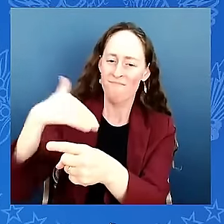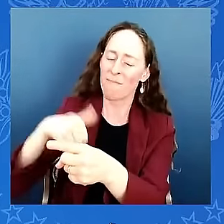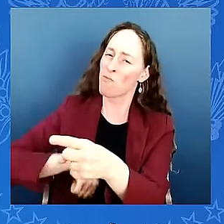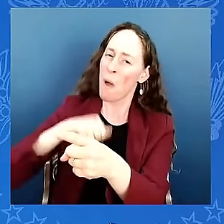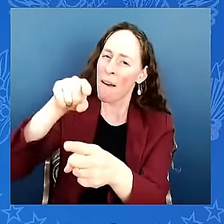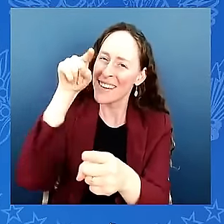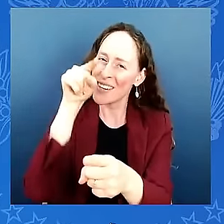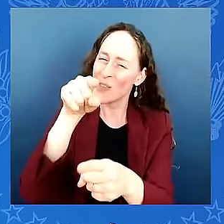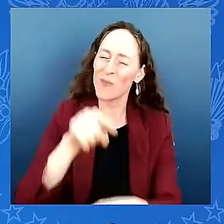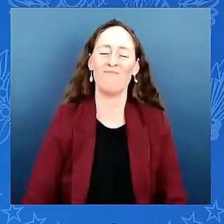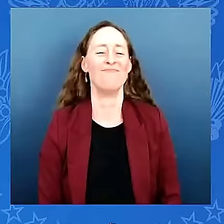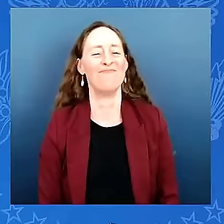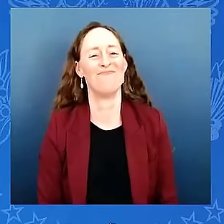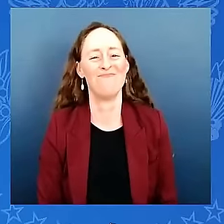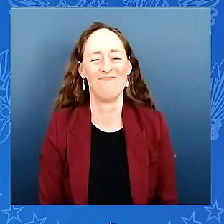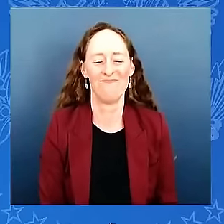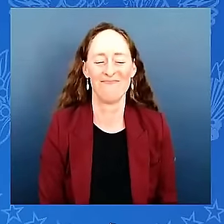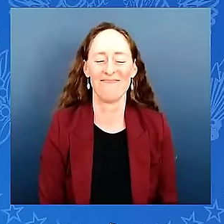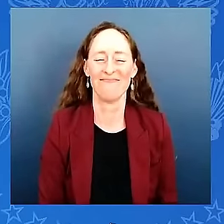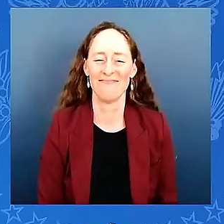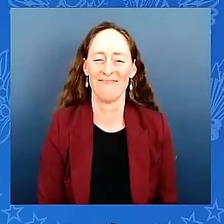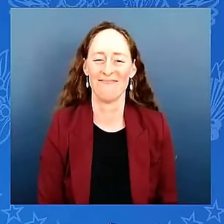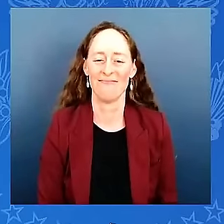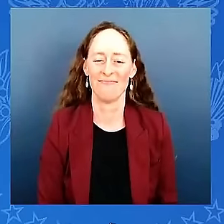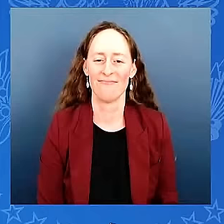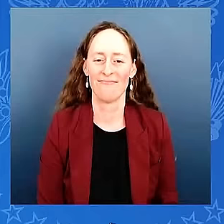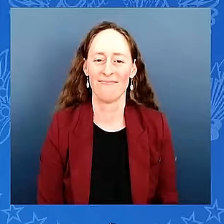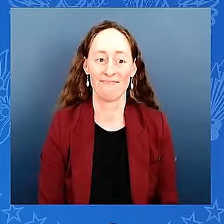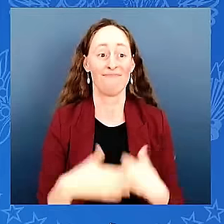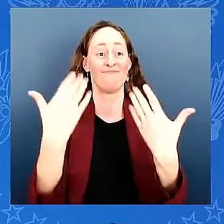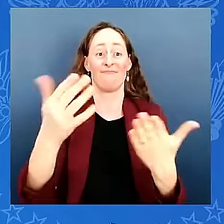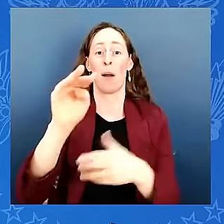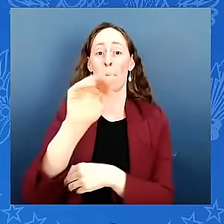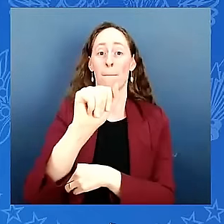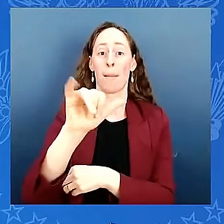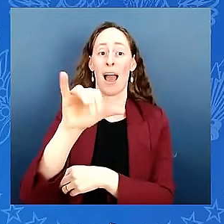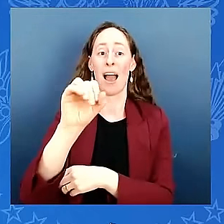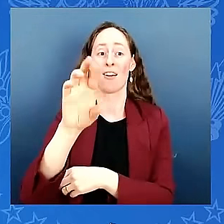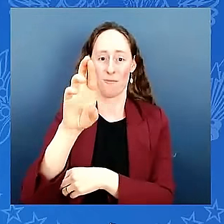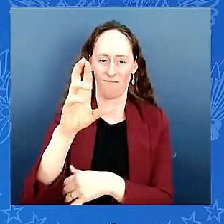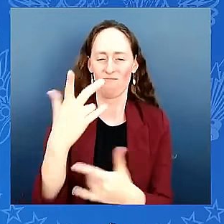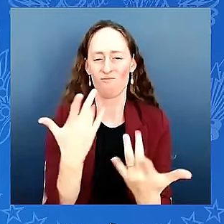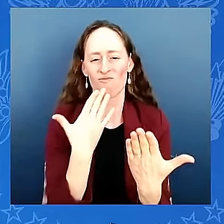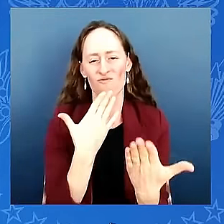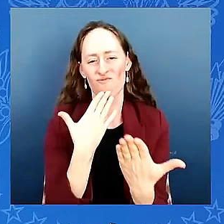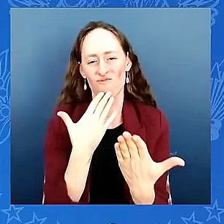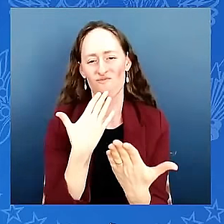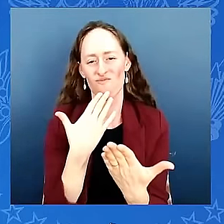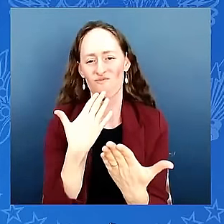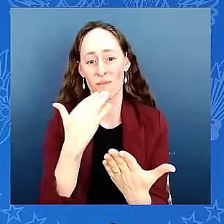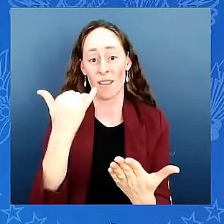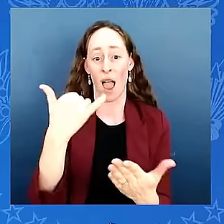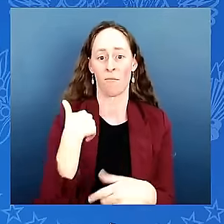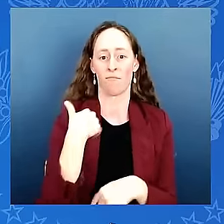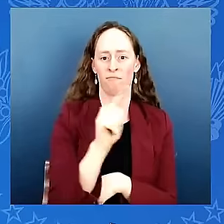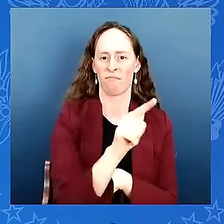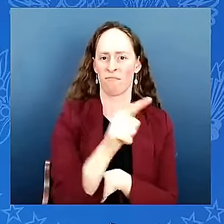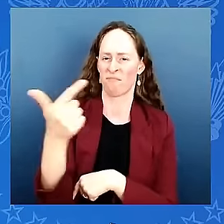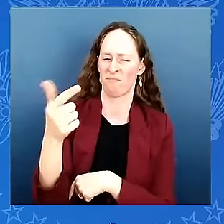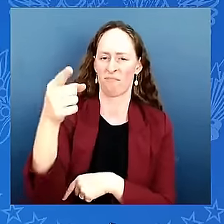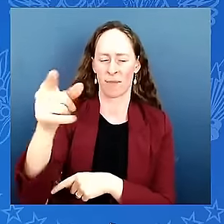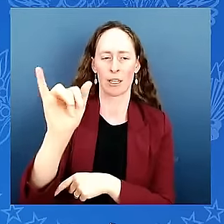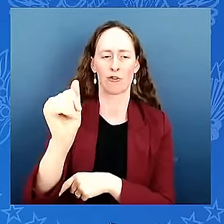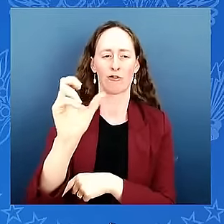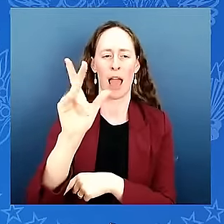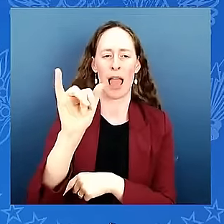leadership now i have a chance to call on ms jackie trapp from muskega wisconsin to share her story with the president thank you mr